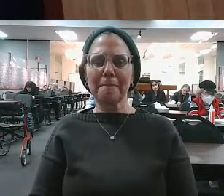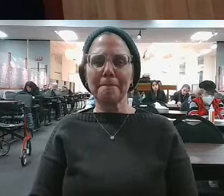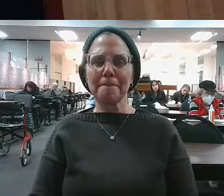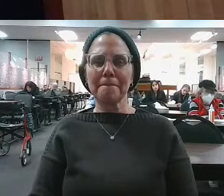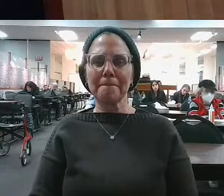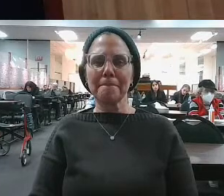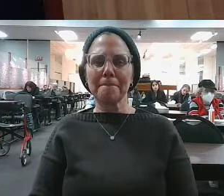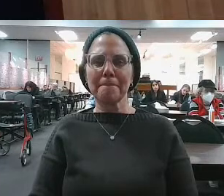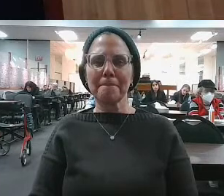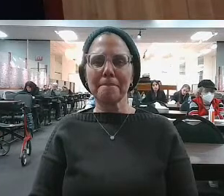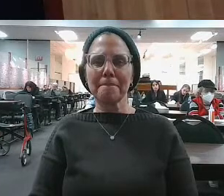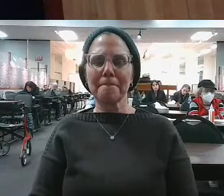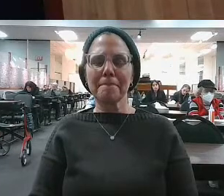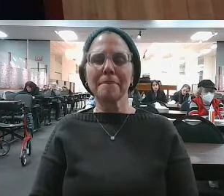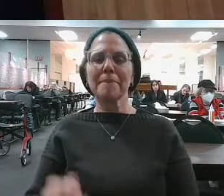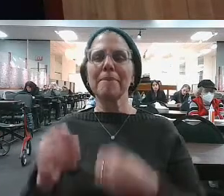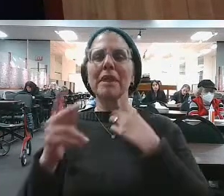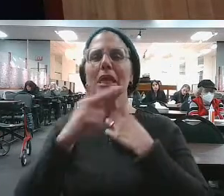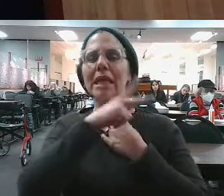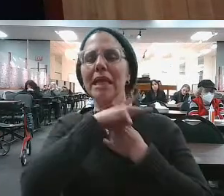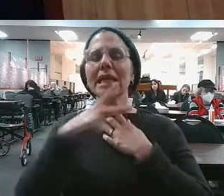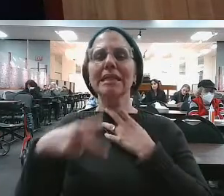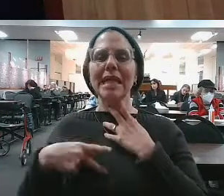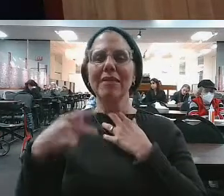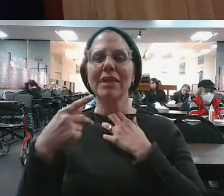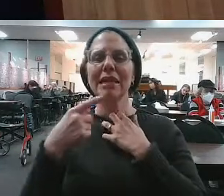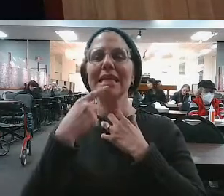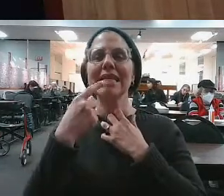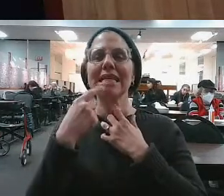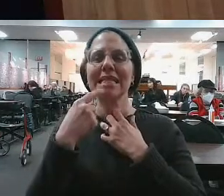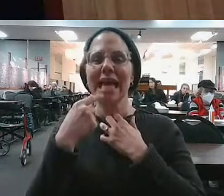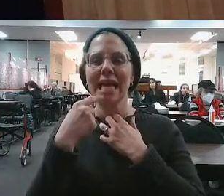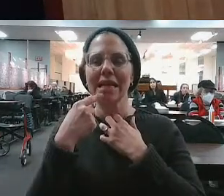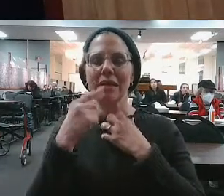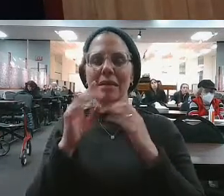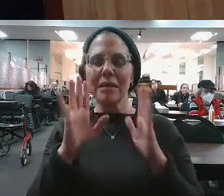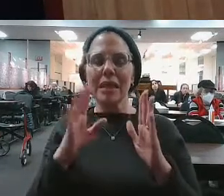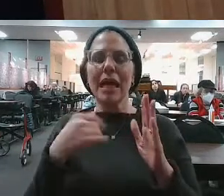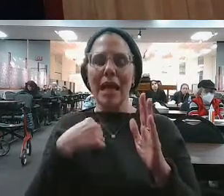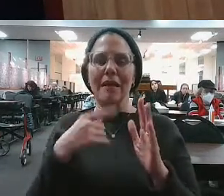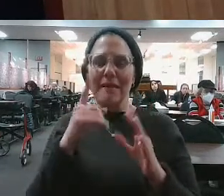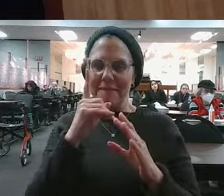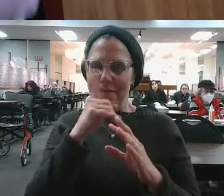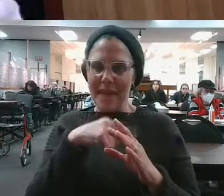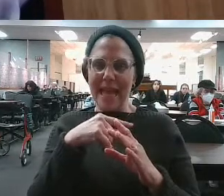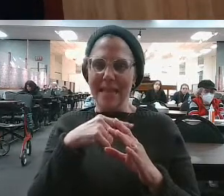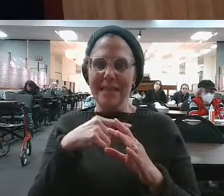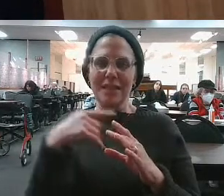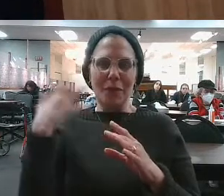So remember, again, that's the capitol. David HaMelech, again, at a time when he feigned insanity,